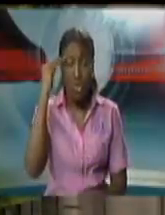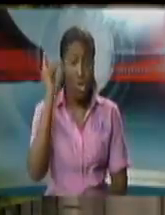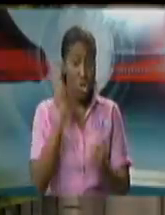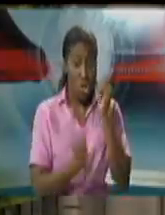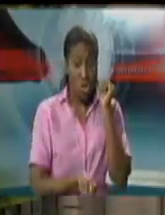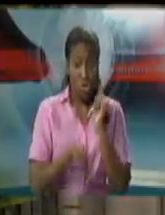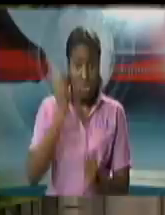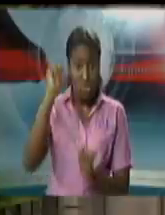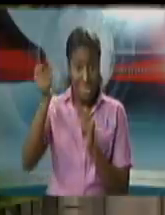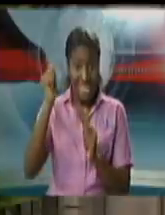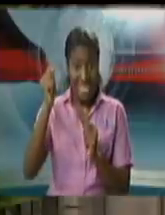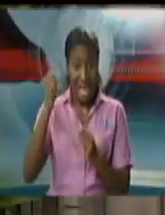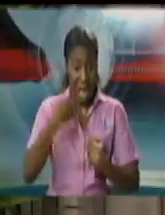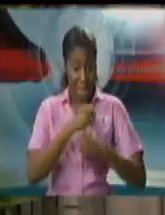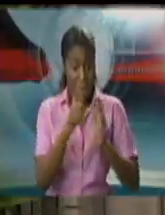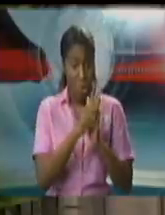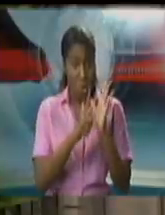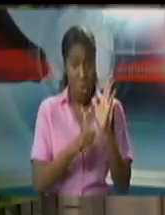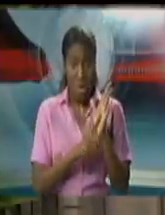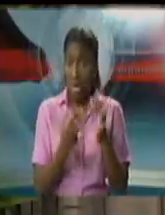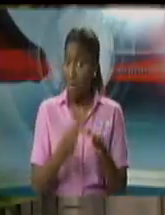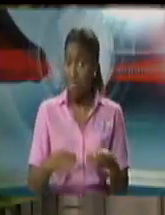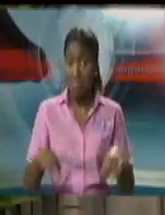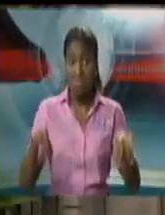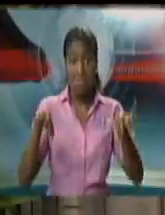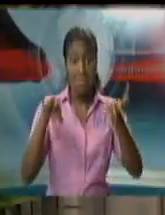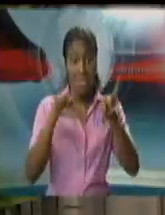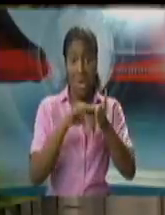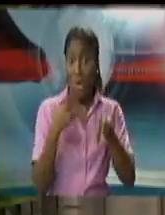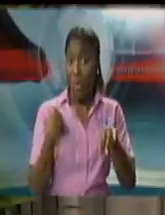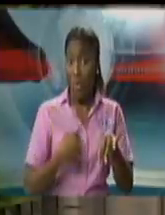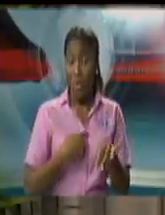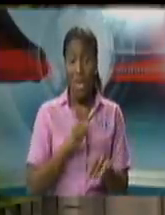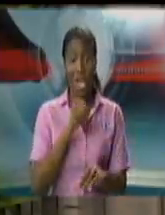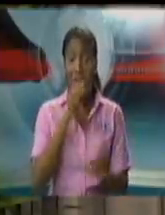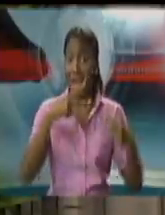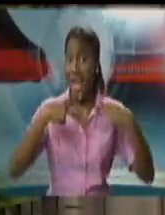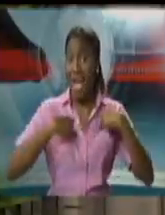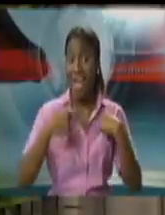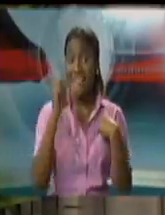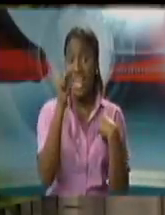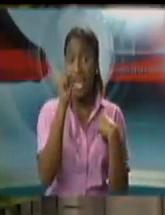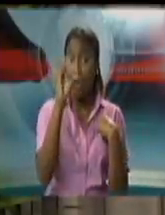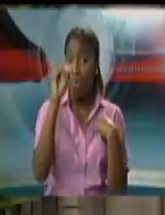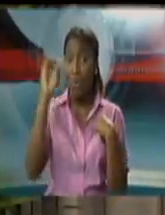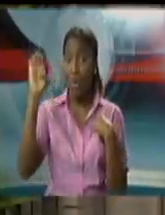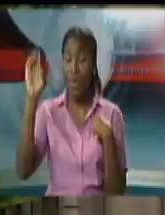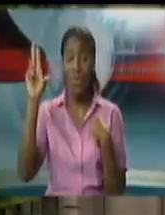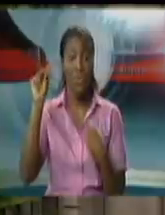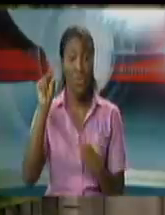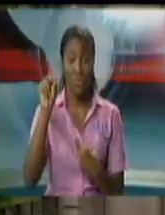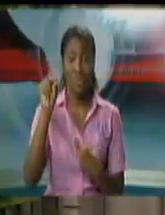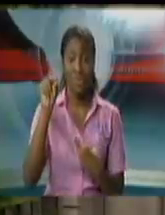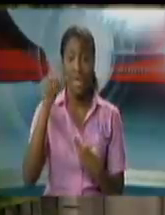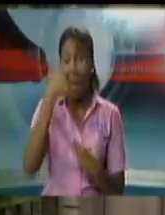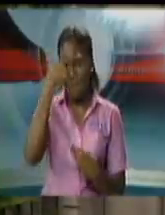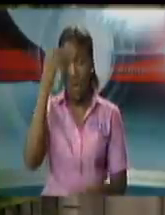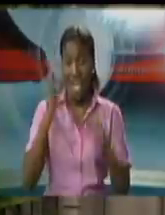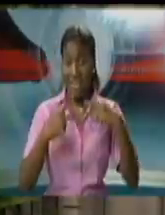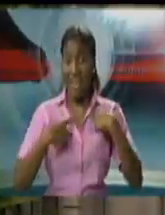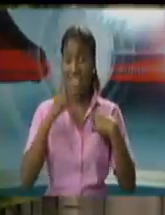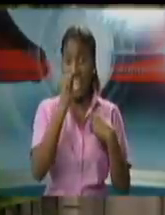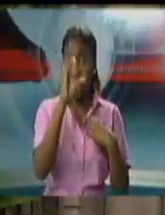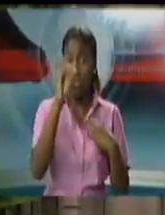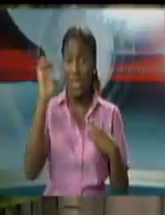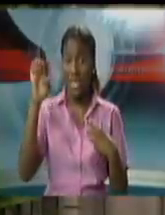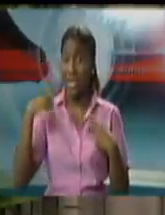law has been unique we have not declared a state of emergency but we have in because in that of course there are a